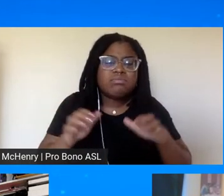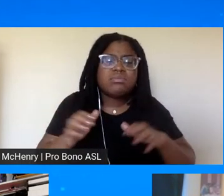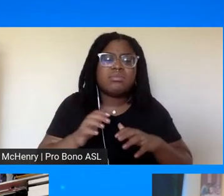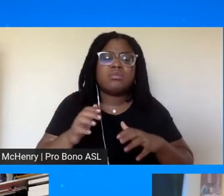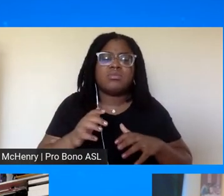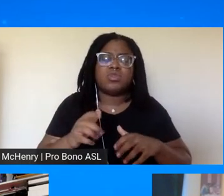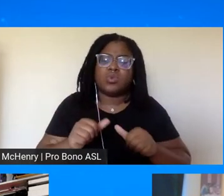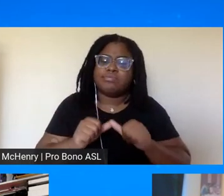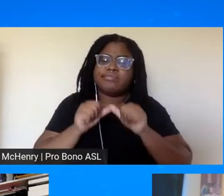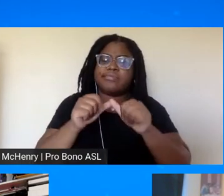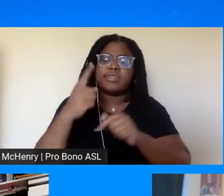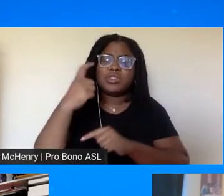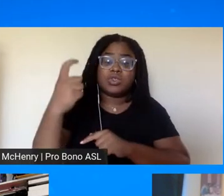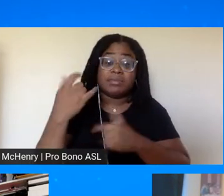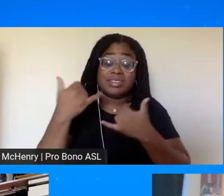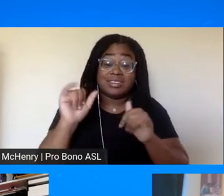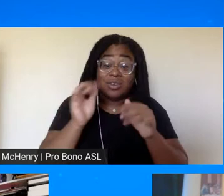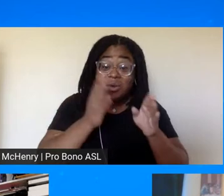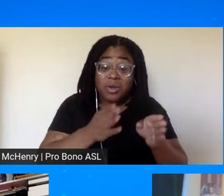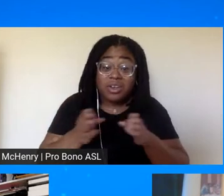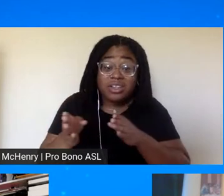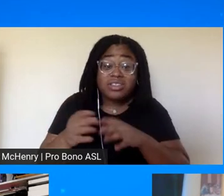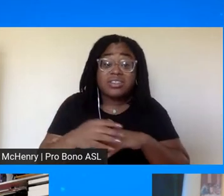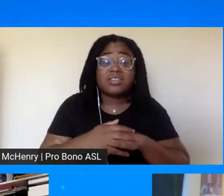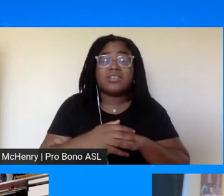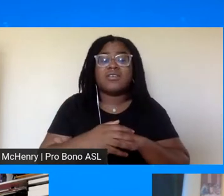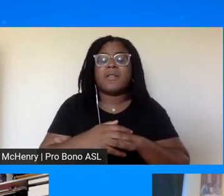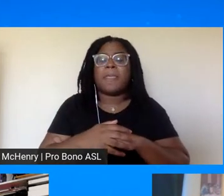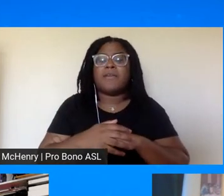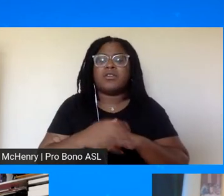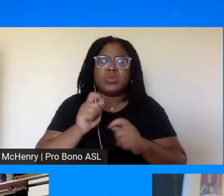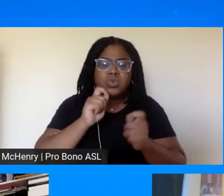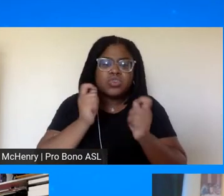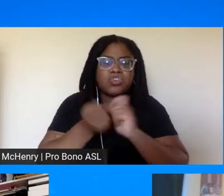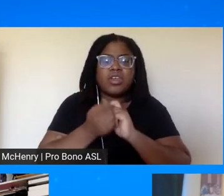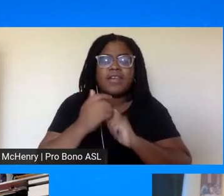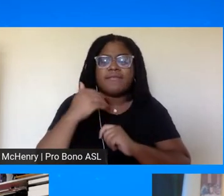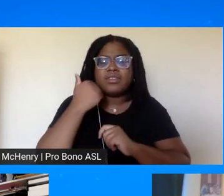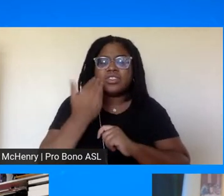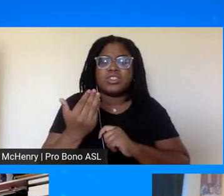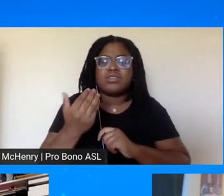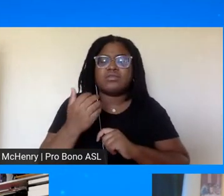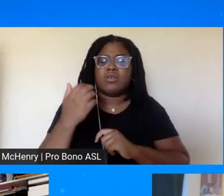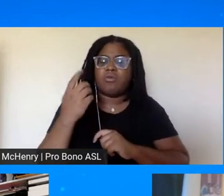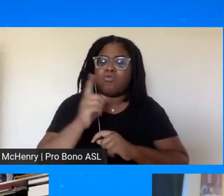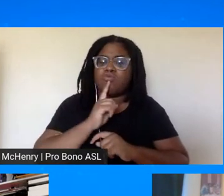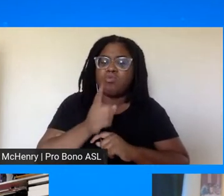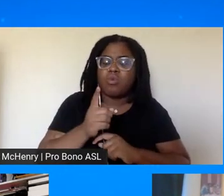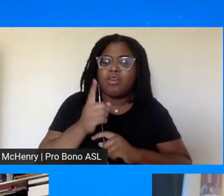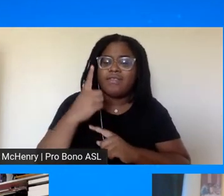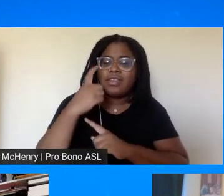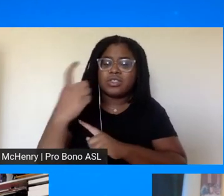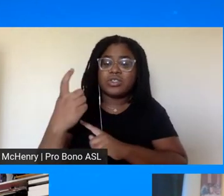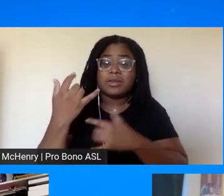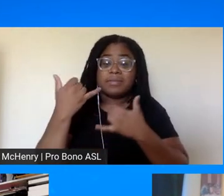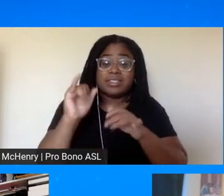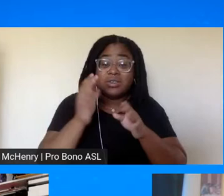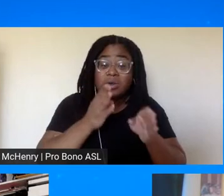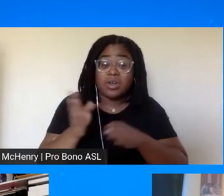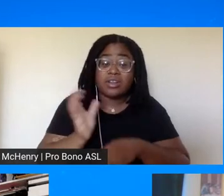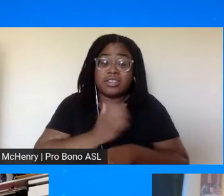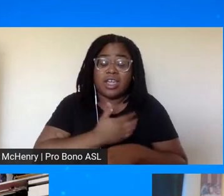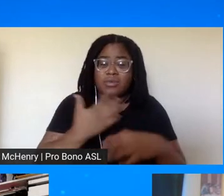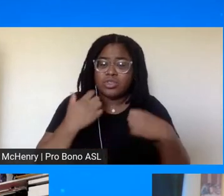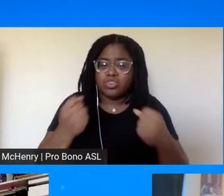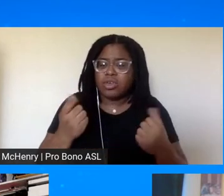it still organizing or to shift that shameful condition into the realization of that dream? Is it still organizing our strength, Dr.